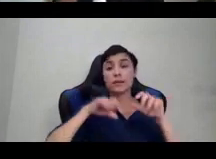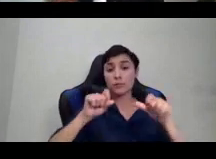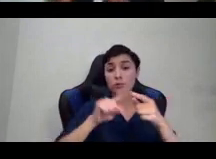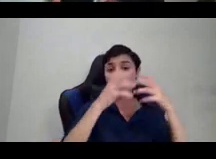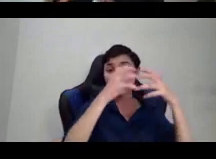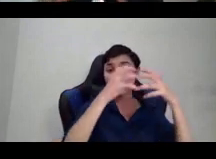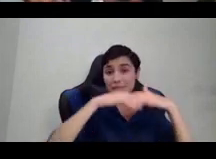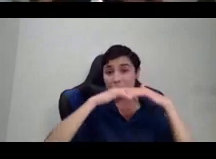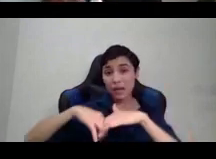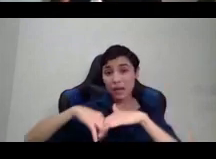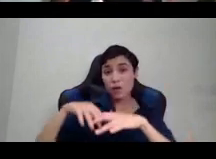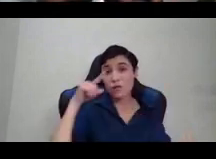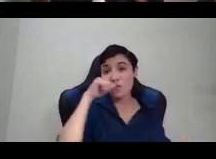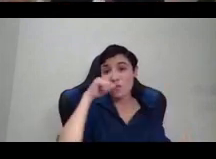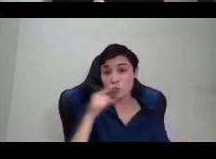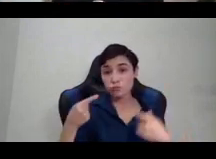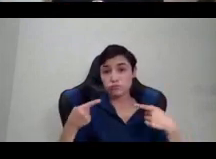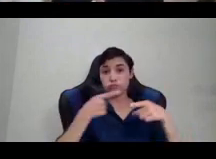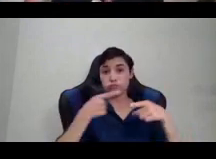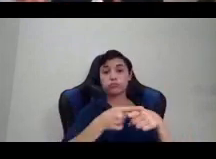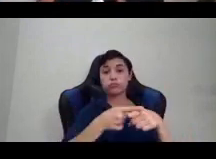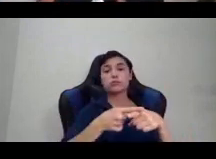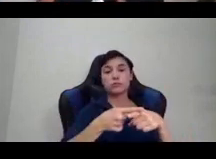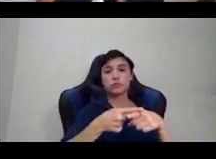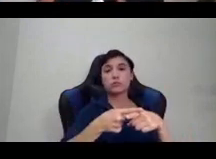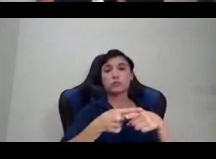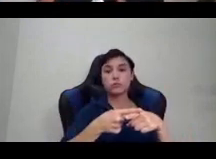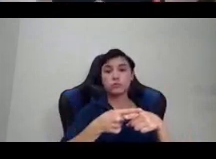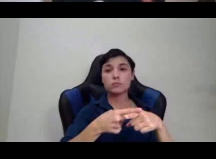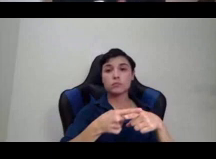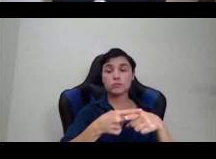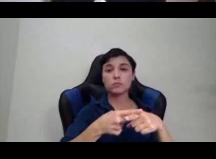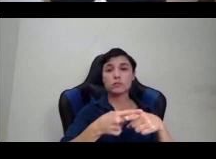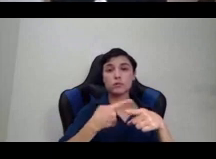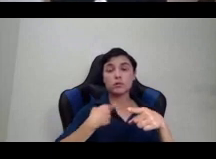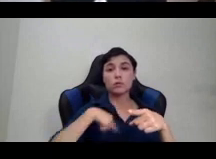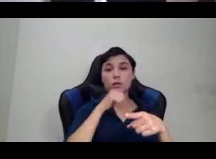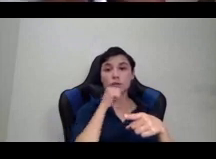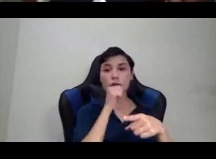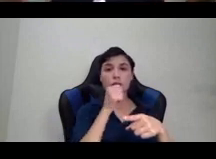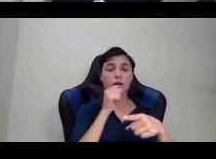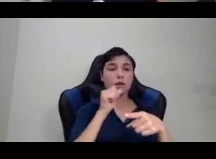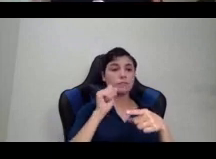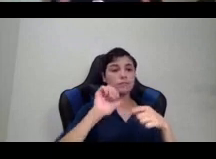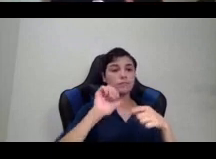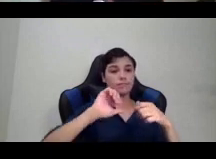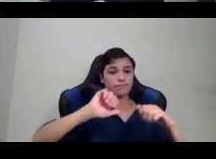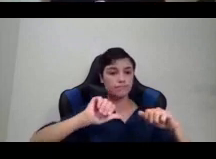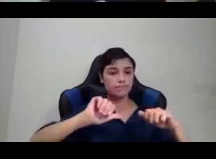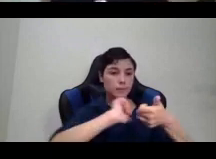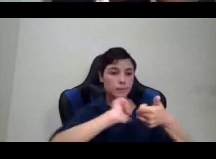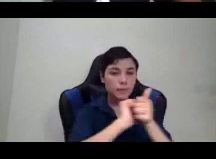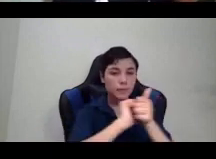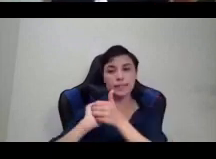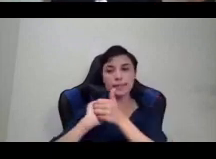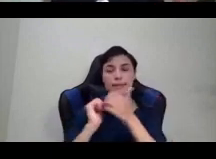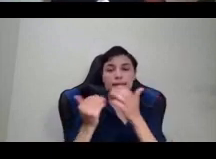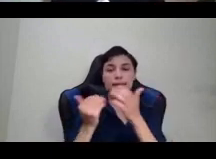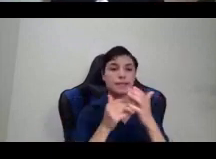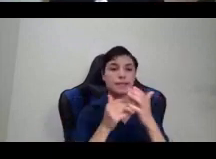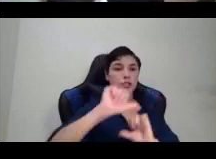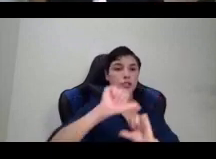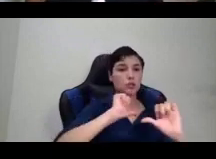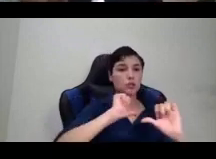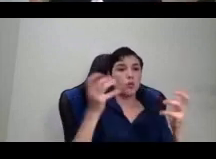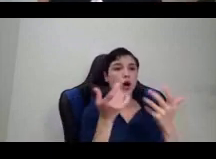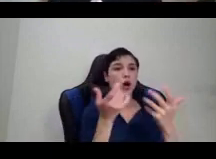so that we no longer competing over crumbs of what a true American is, of what a good immigrant is, over what a real woman